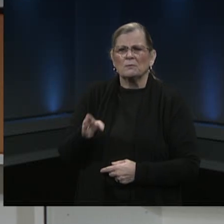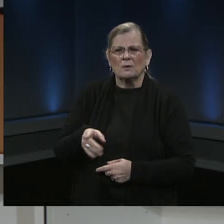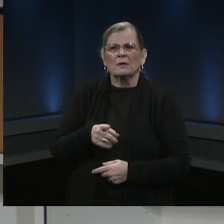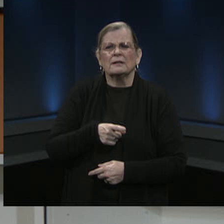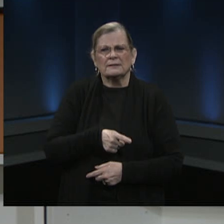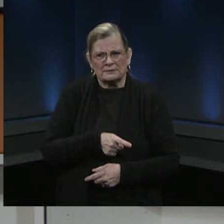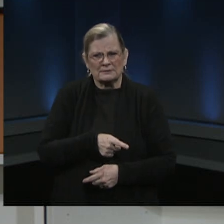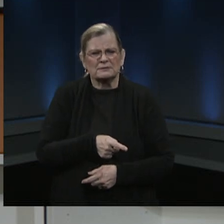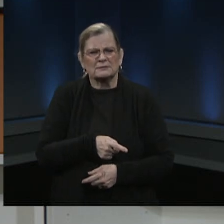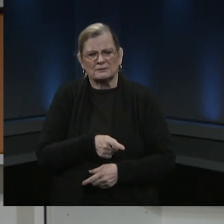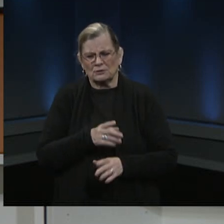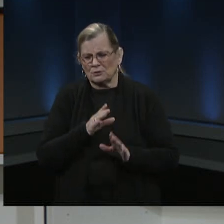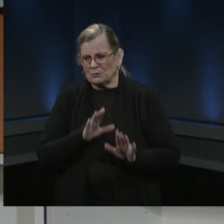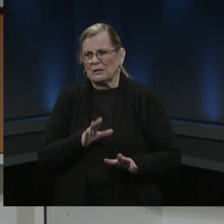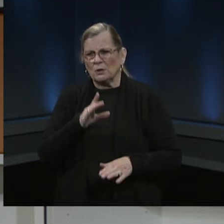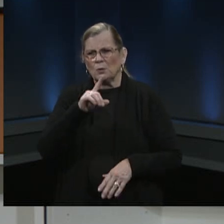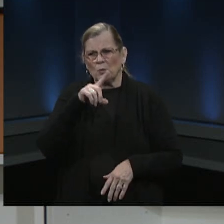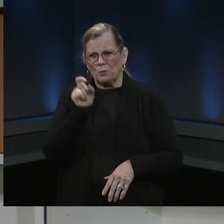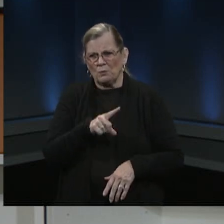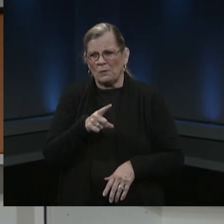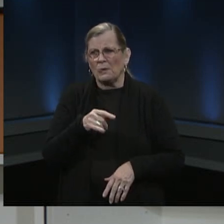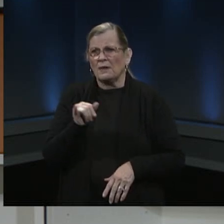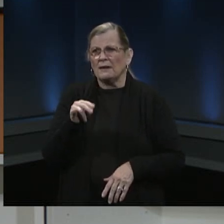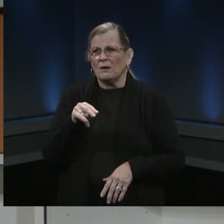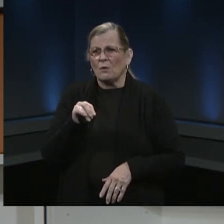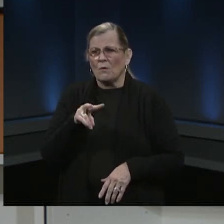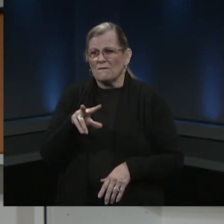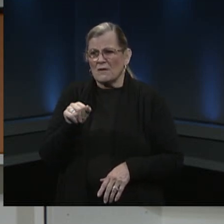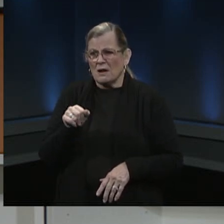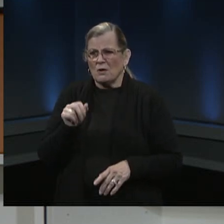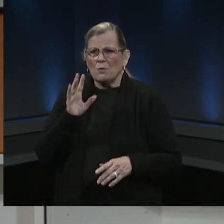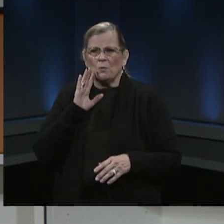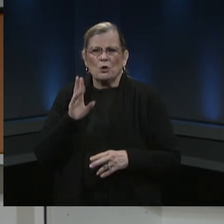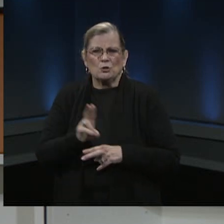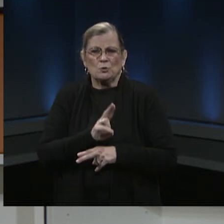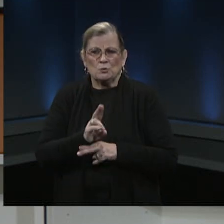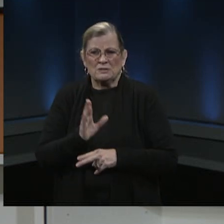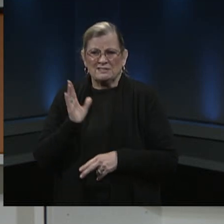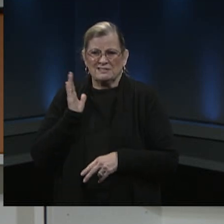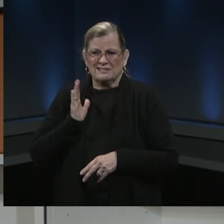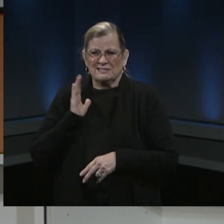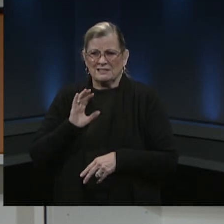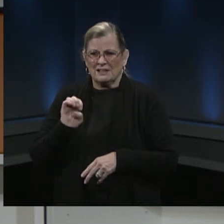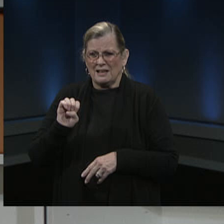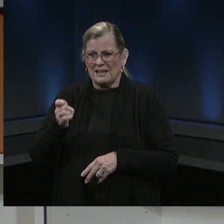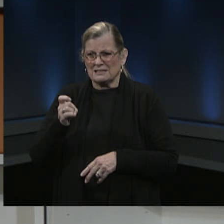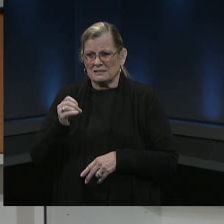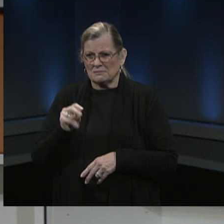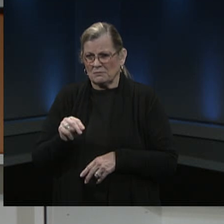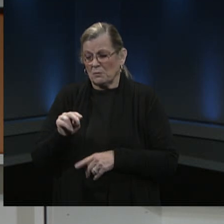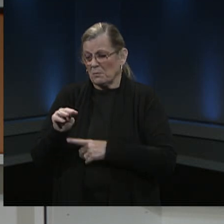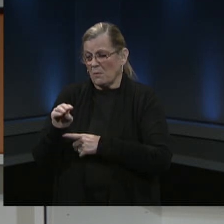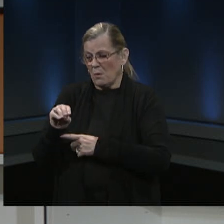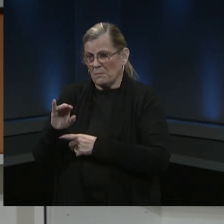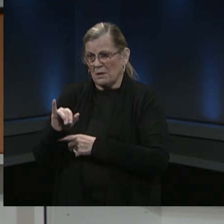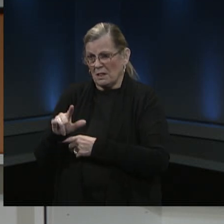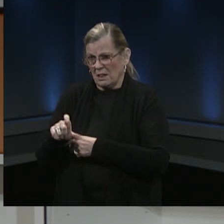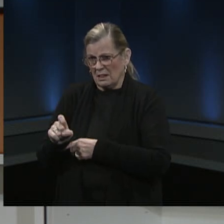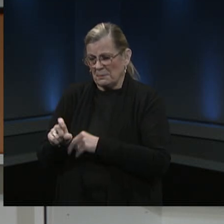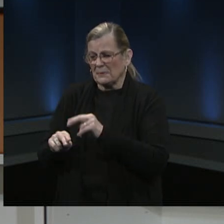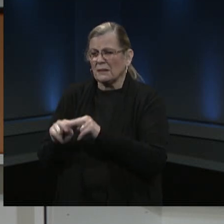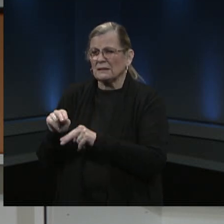i i think right now anova is using the old exxon mobile building as its central site just because of the sheer